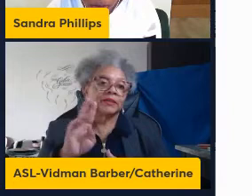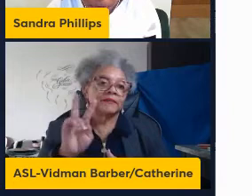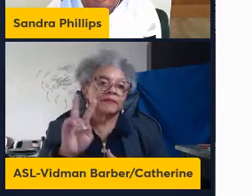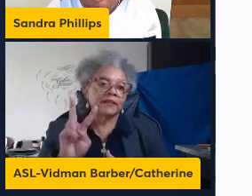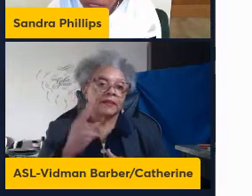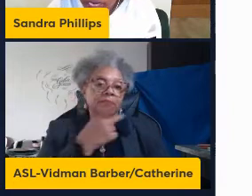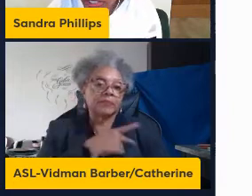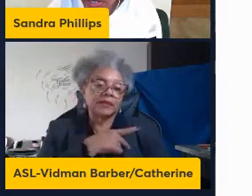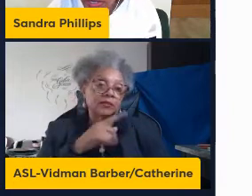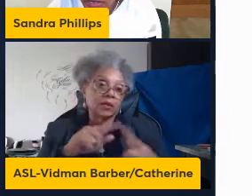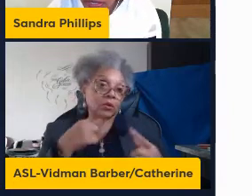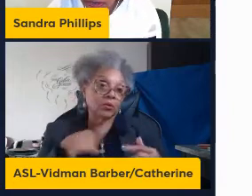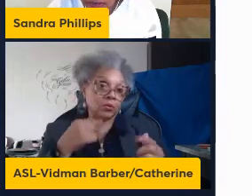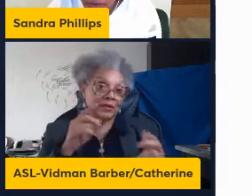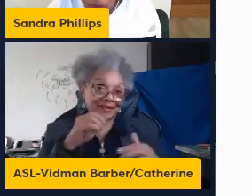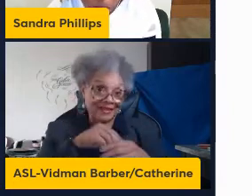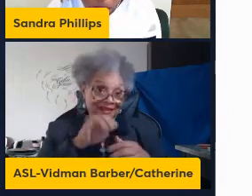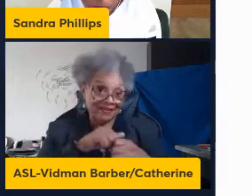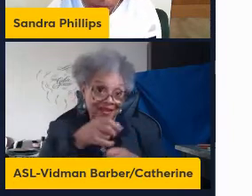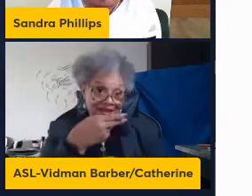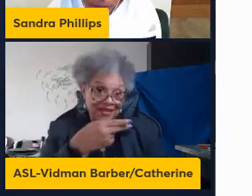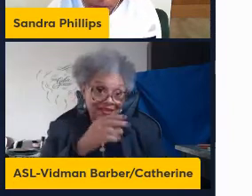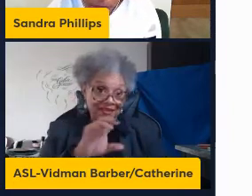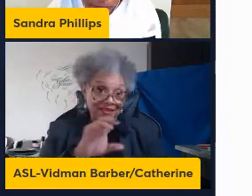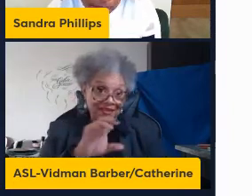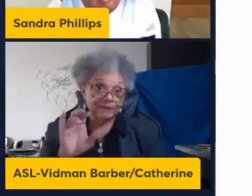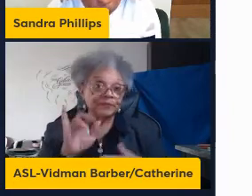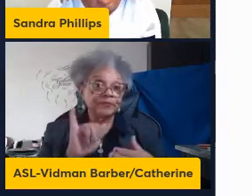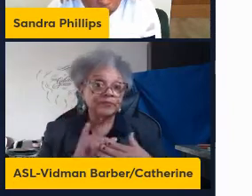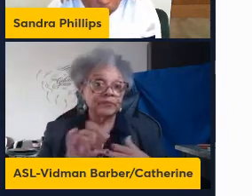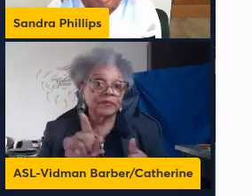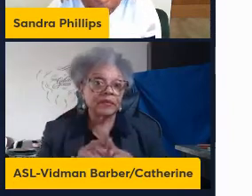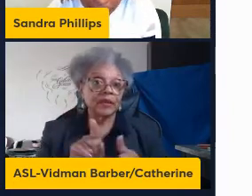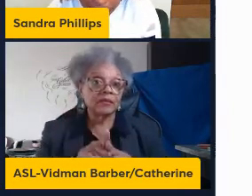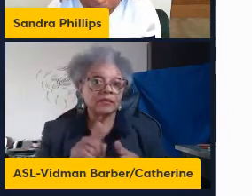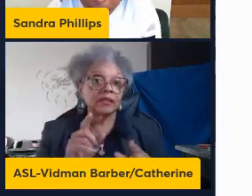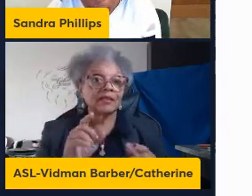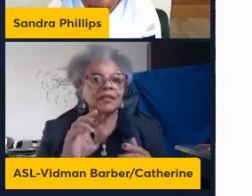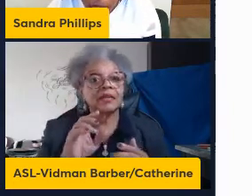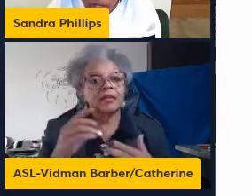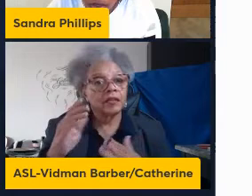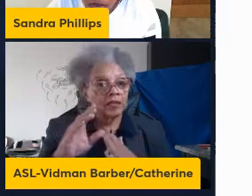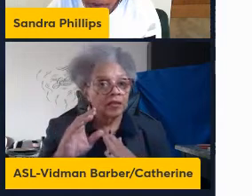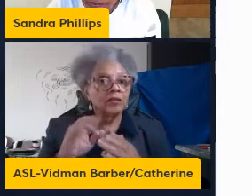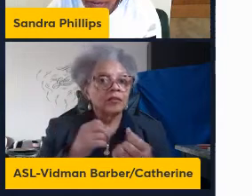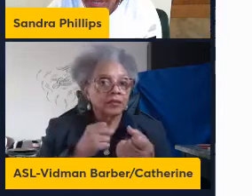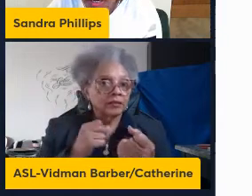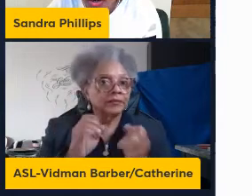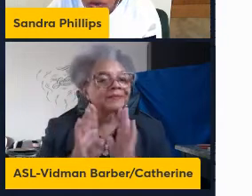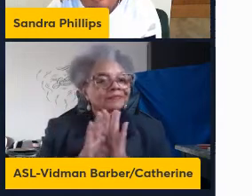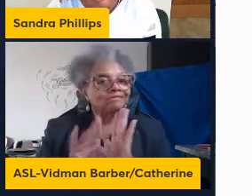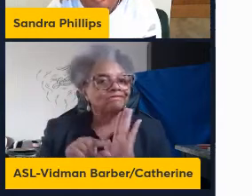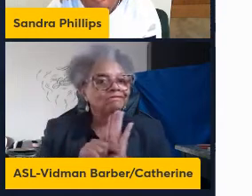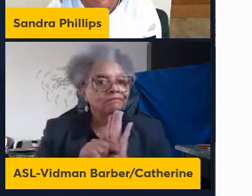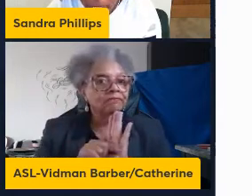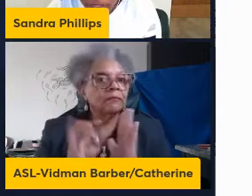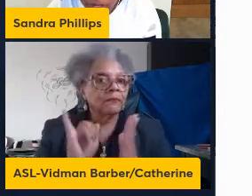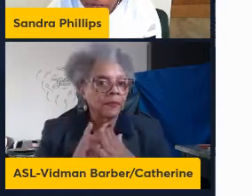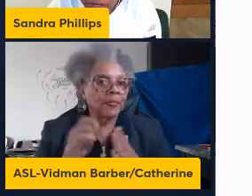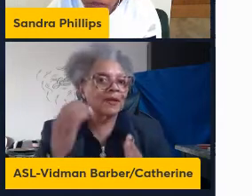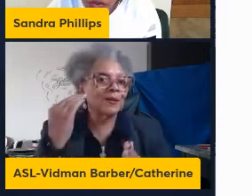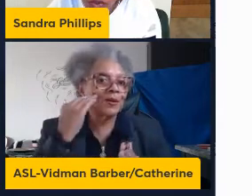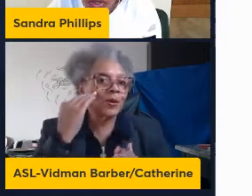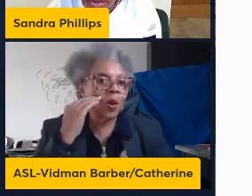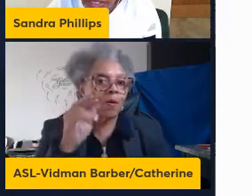And within the HCC, there is also etiology dependency whereby non-viral